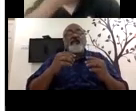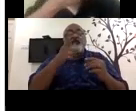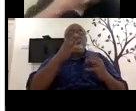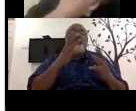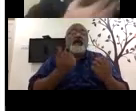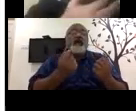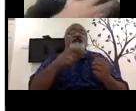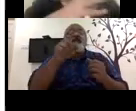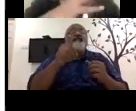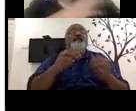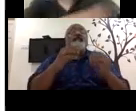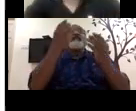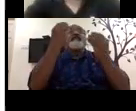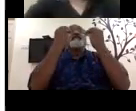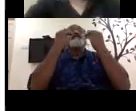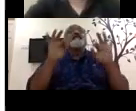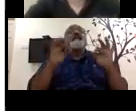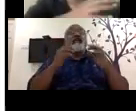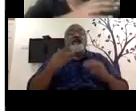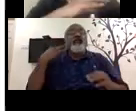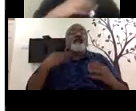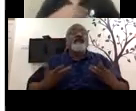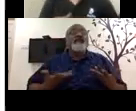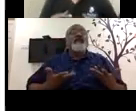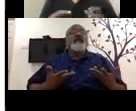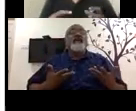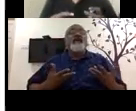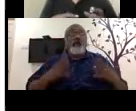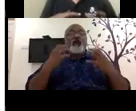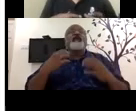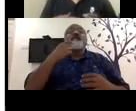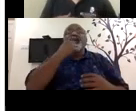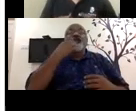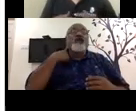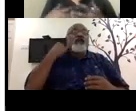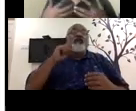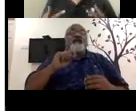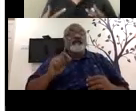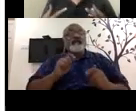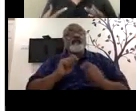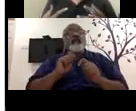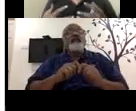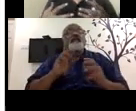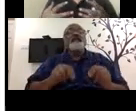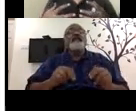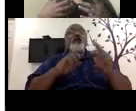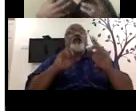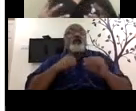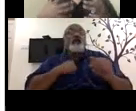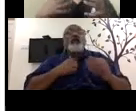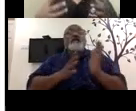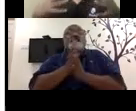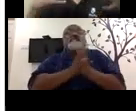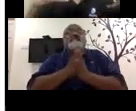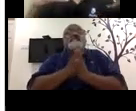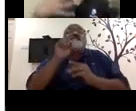you know, so, uh, um, so what happens is, um, your aspiration, moderation